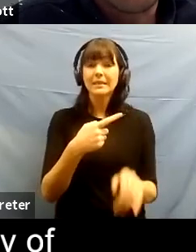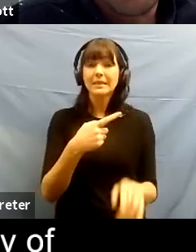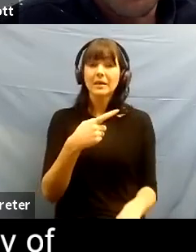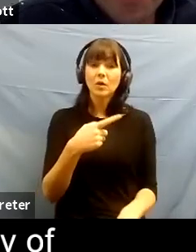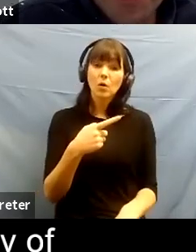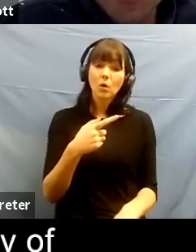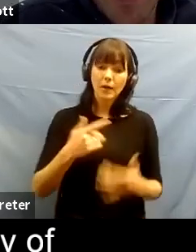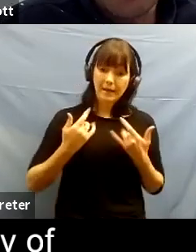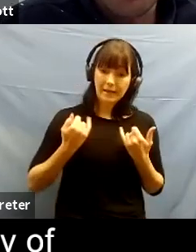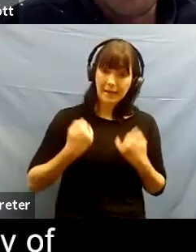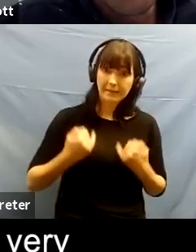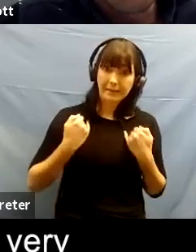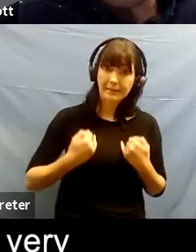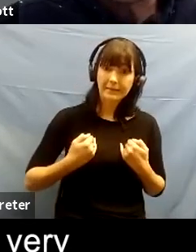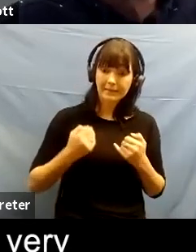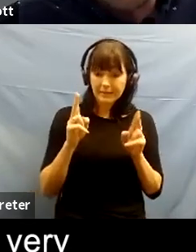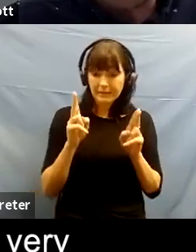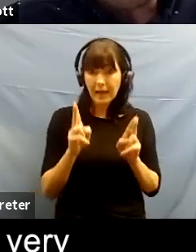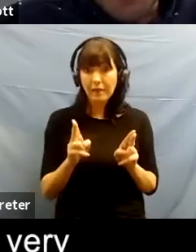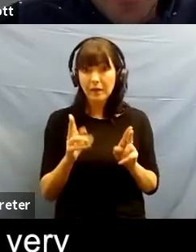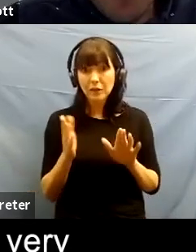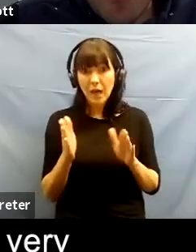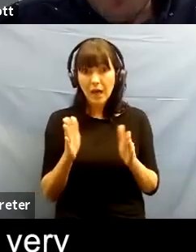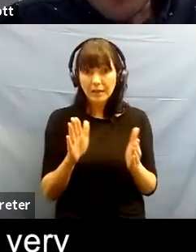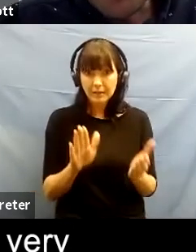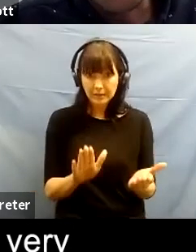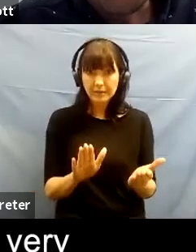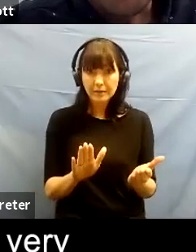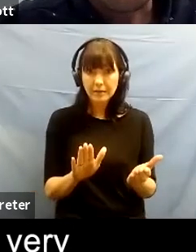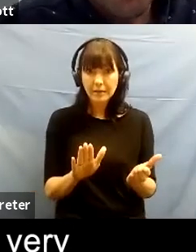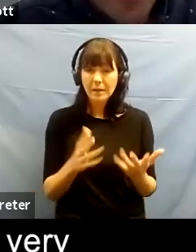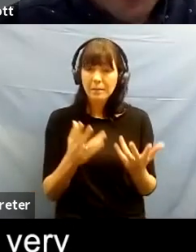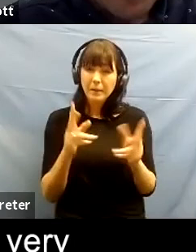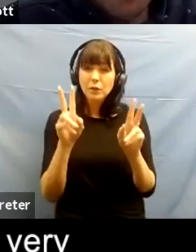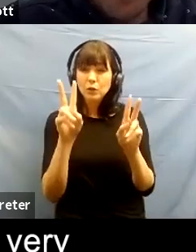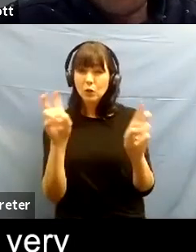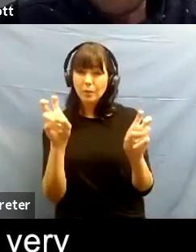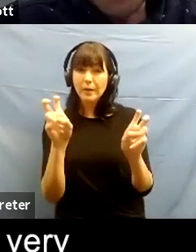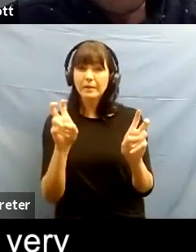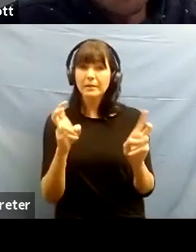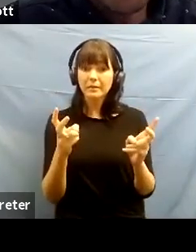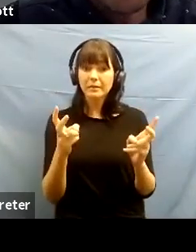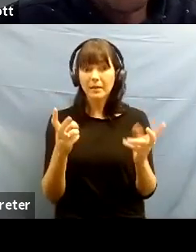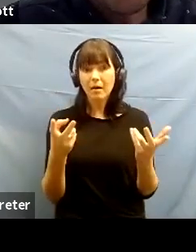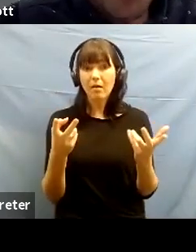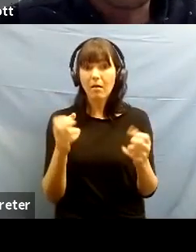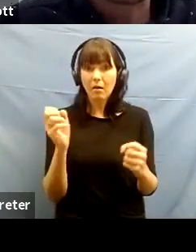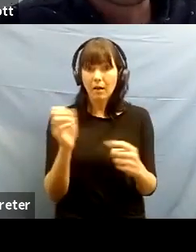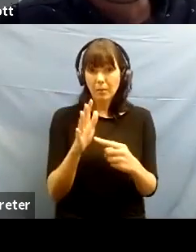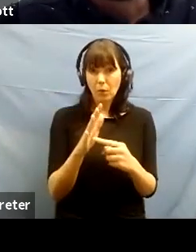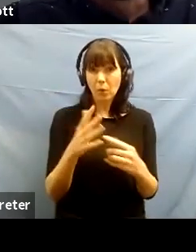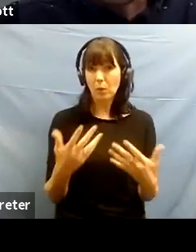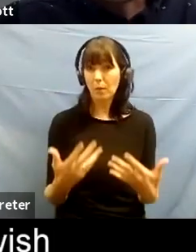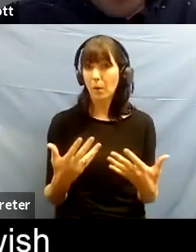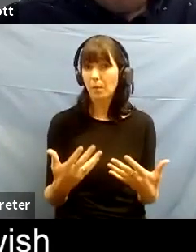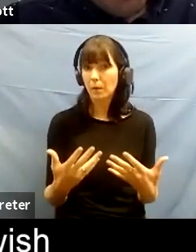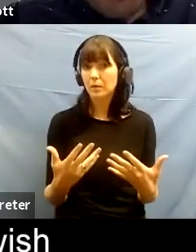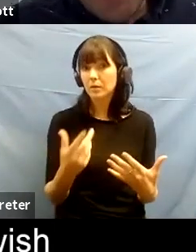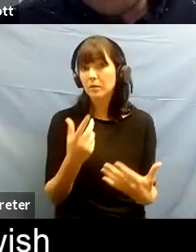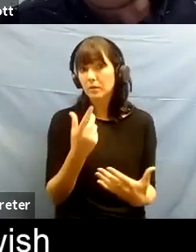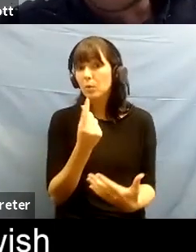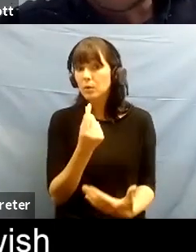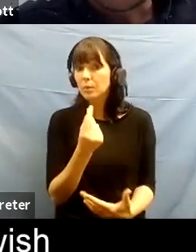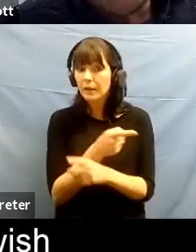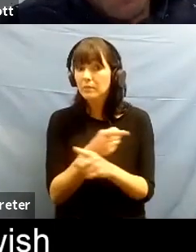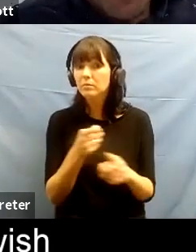through and ideas around these topics that are perhaps very much part of the present for many people um on behalf